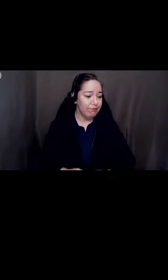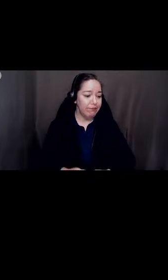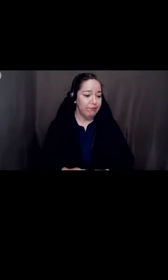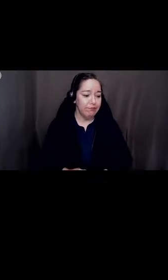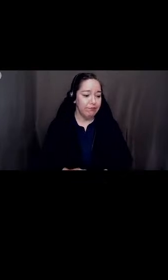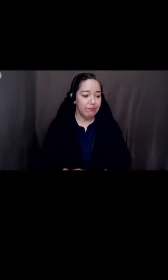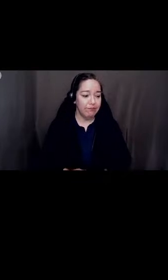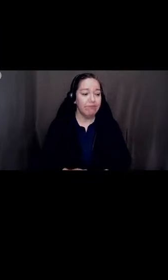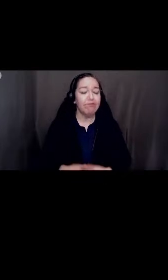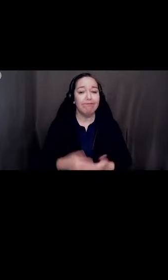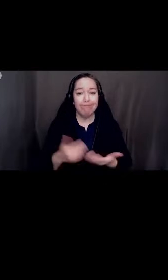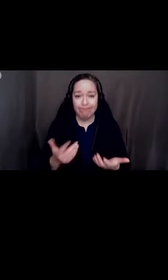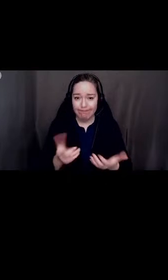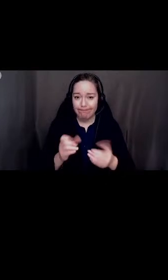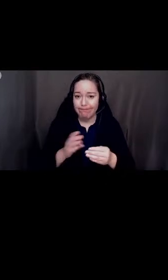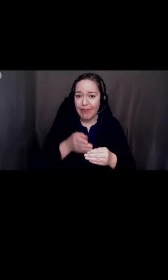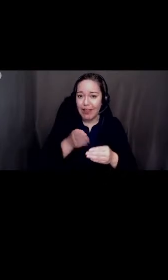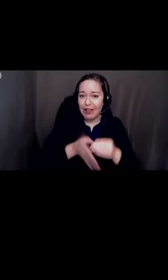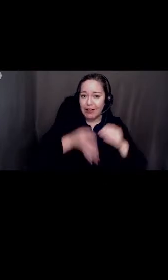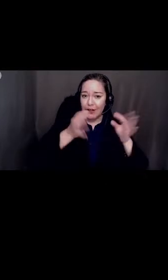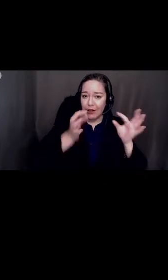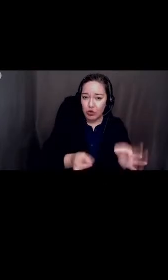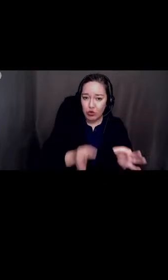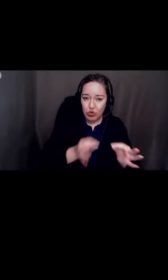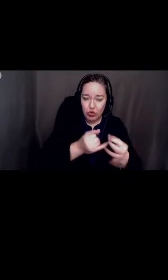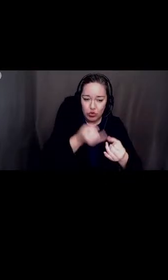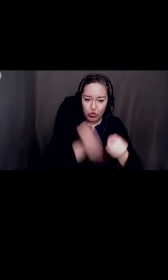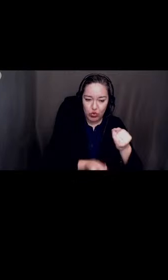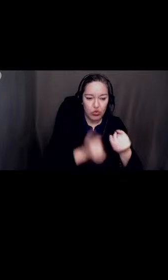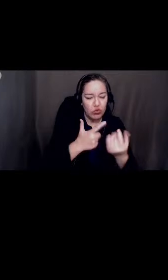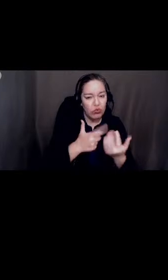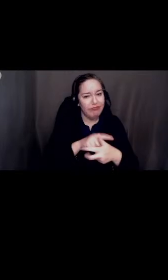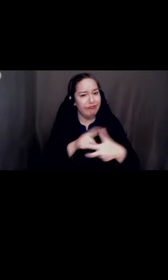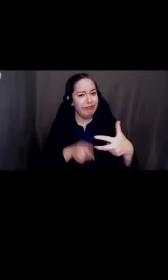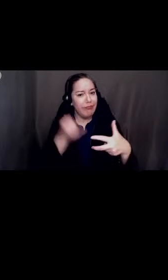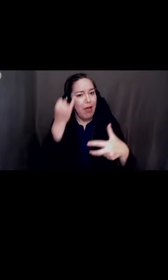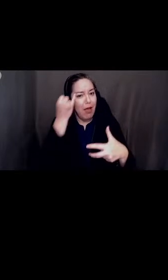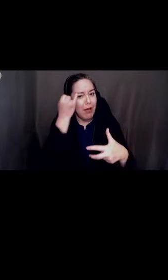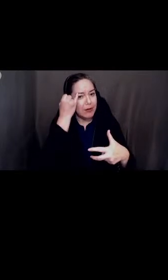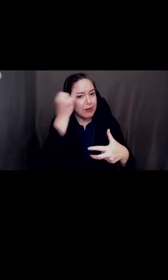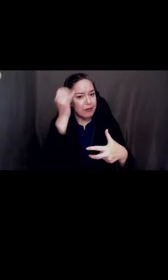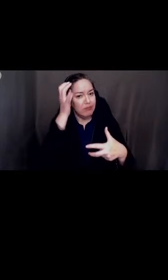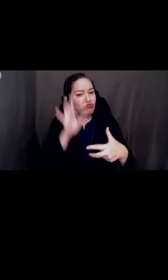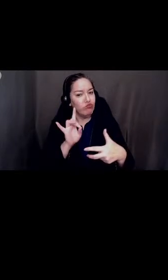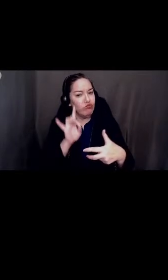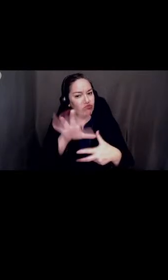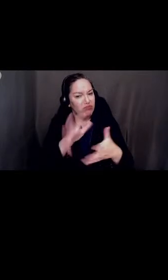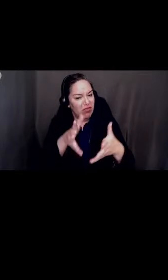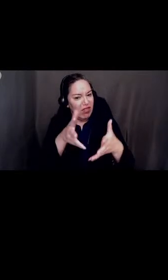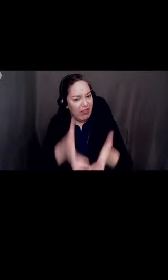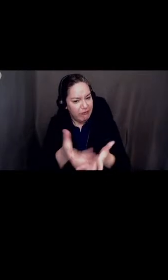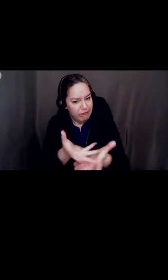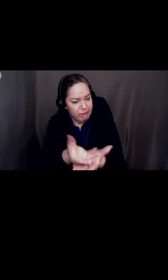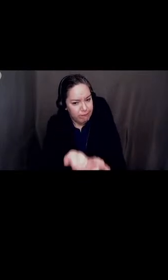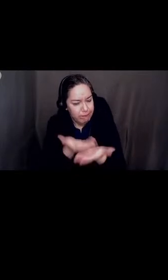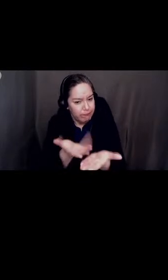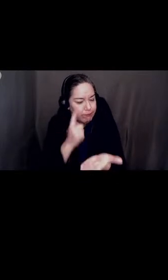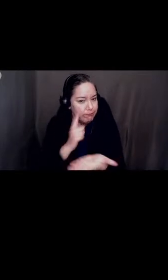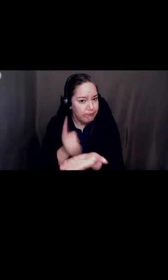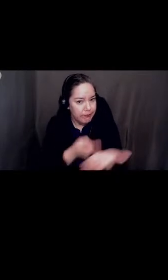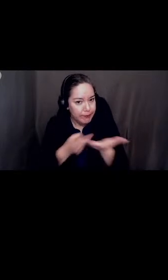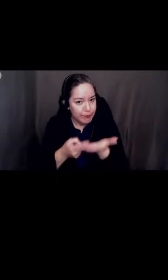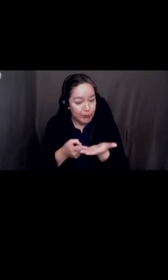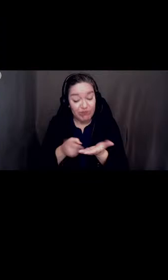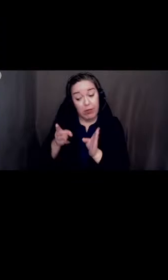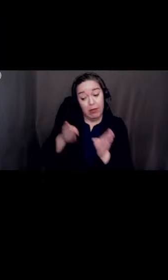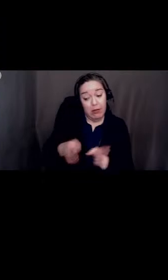Next In conclusion, there are three ideas I'd like to leave here in our conversation. The planning team has discussed how